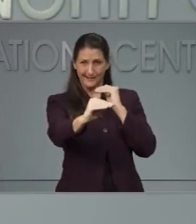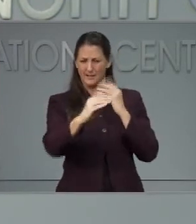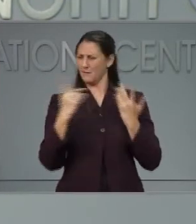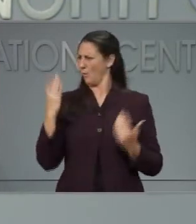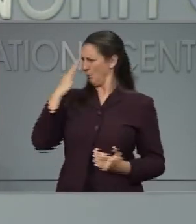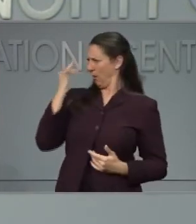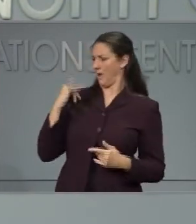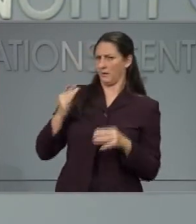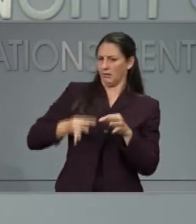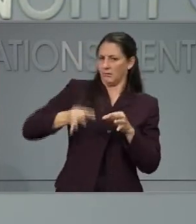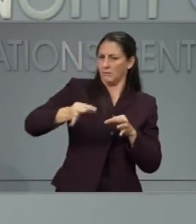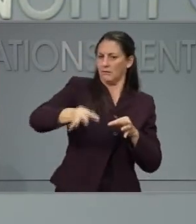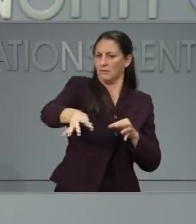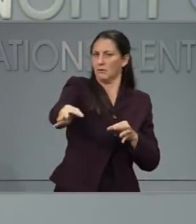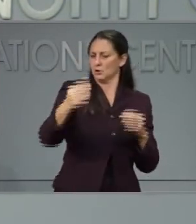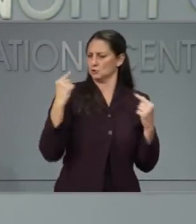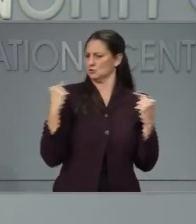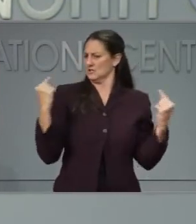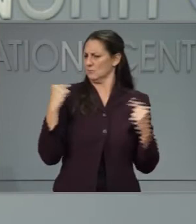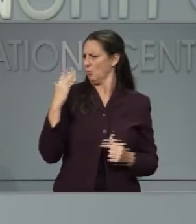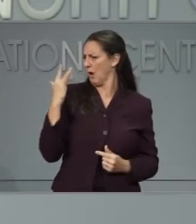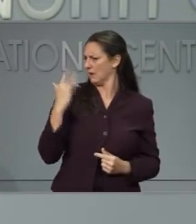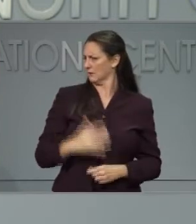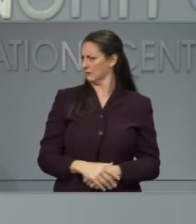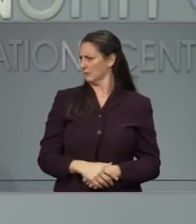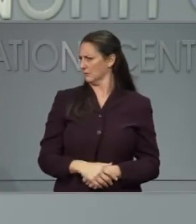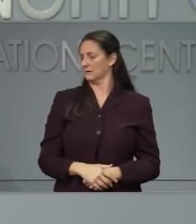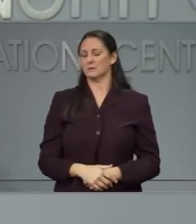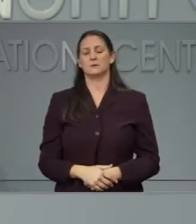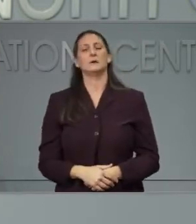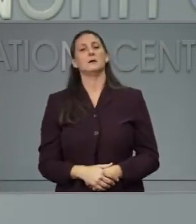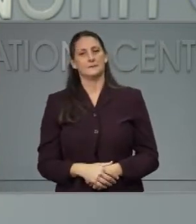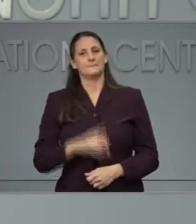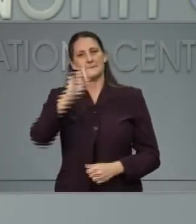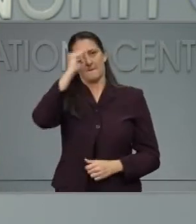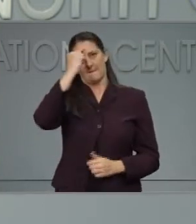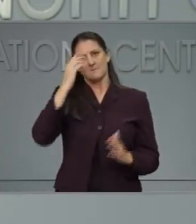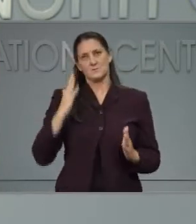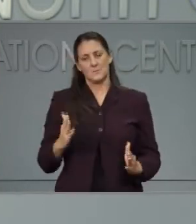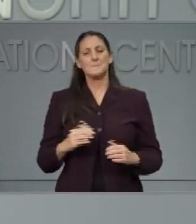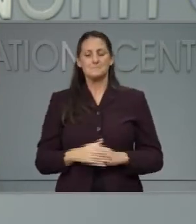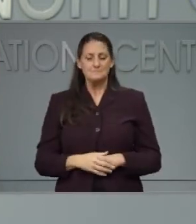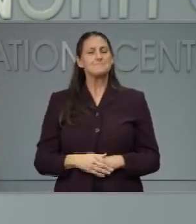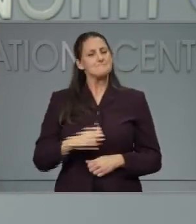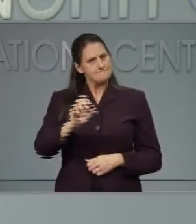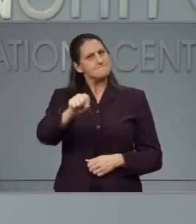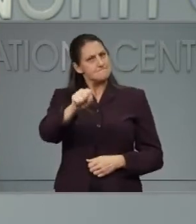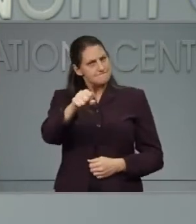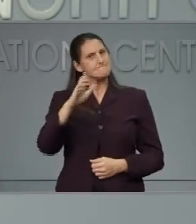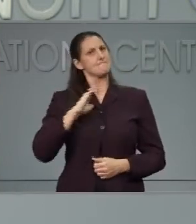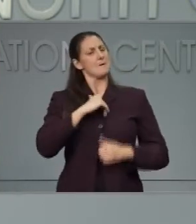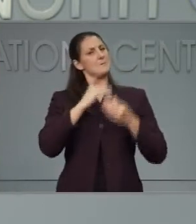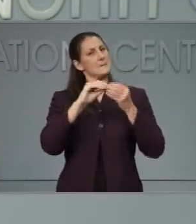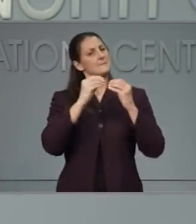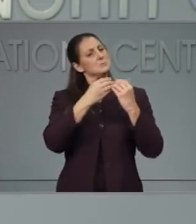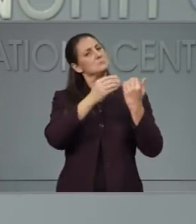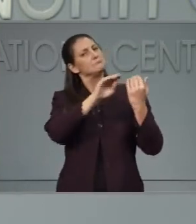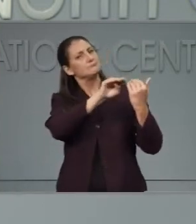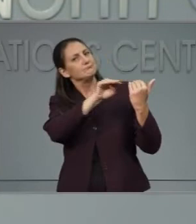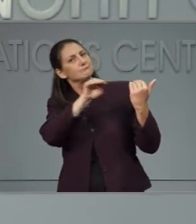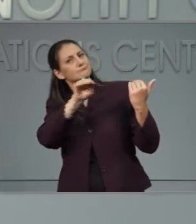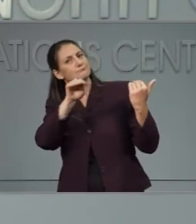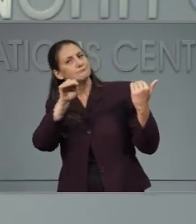numbers had been stable or declining, depending on which metric that you looked at for quite a period of time.